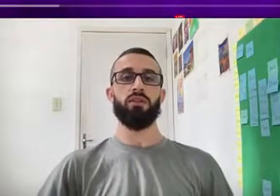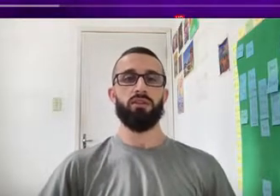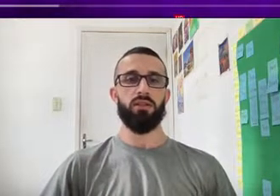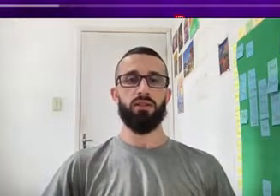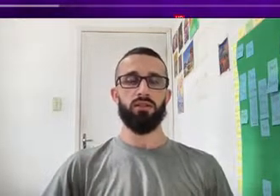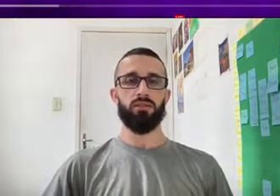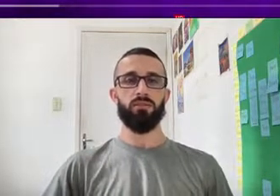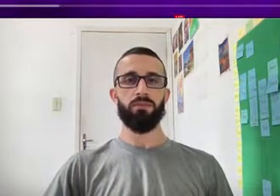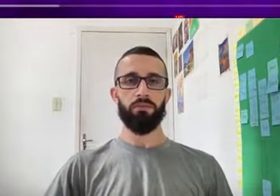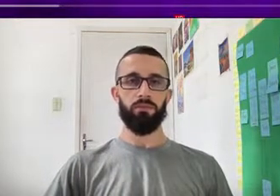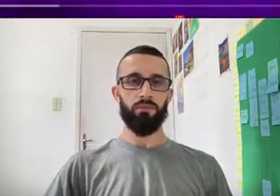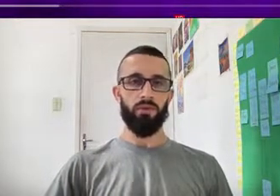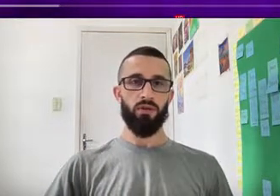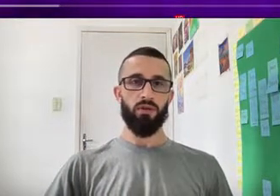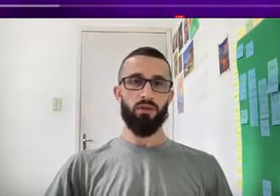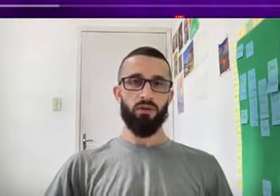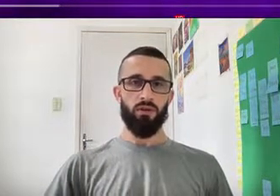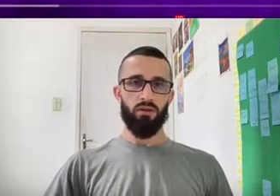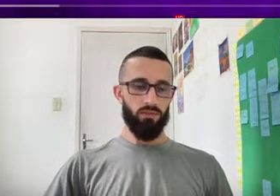Using The Ticket